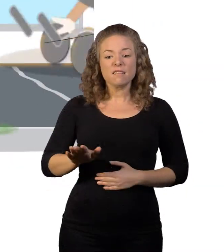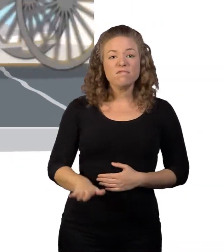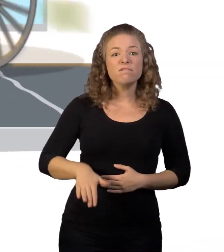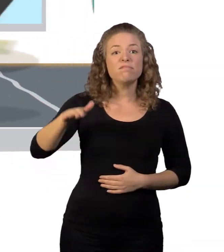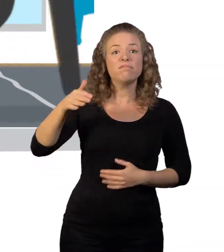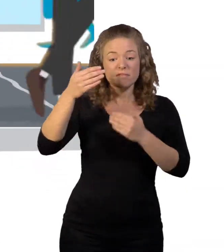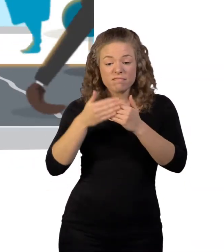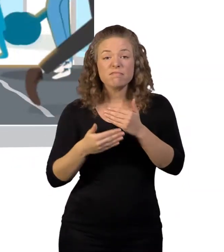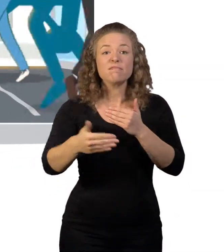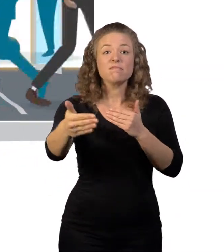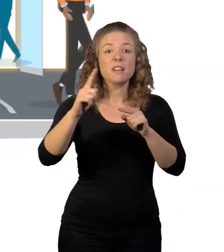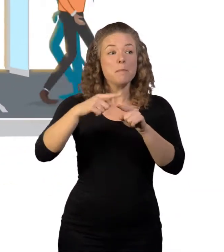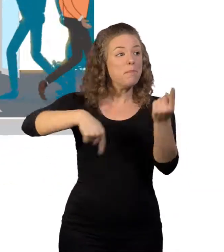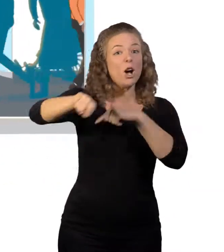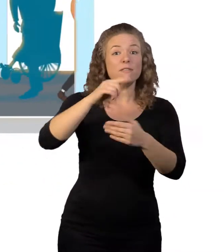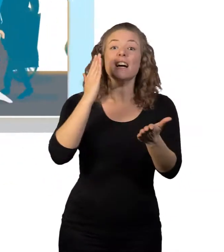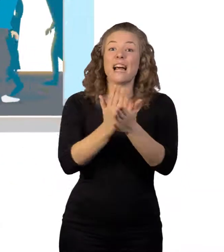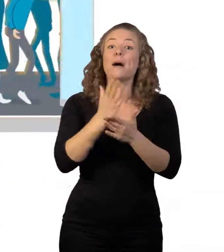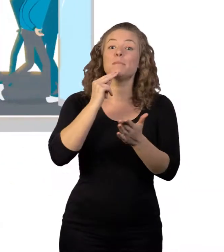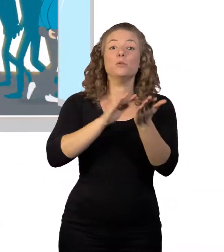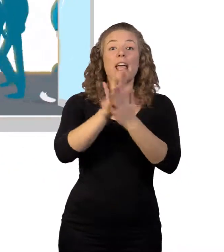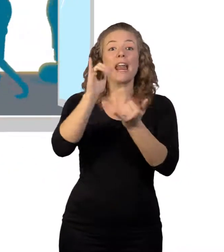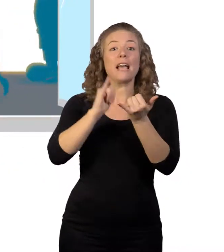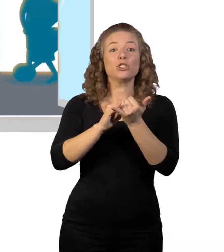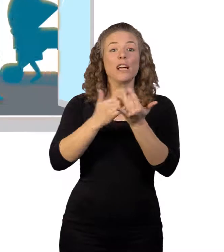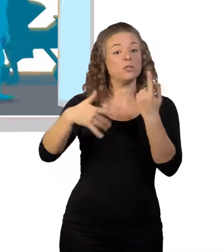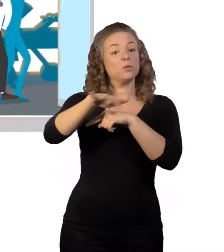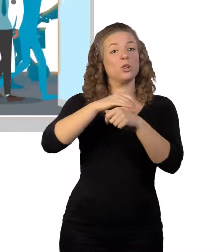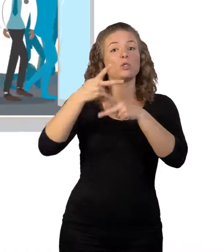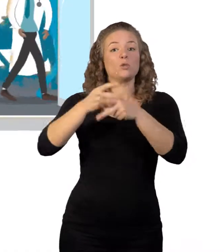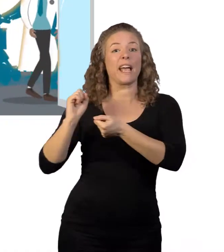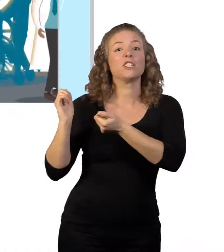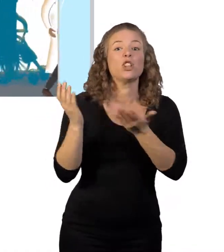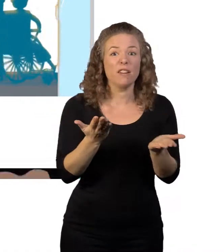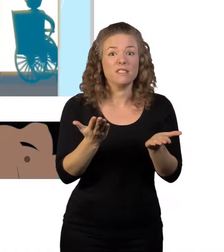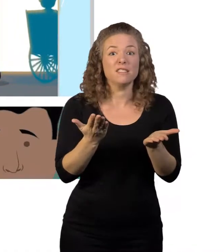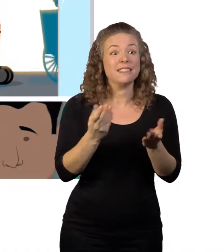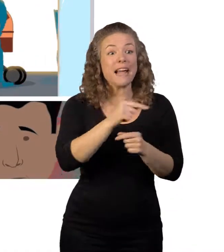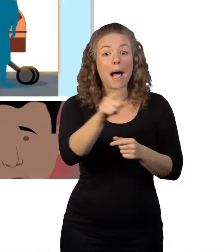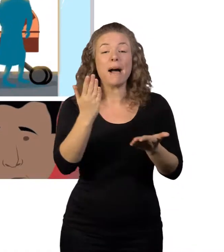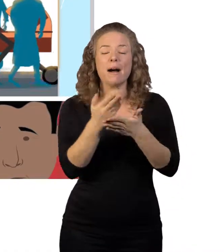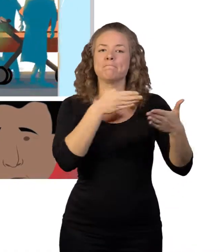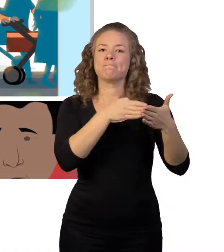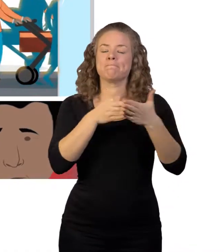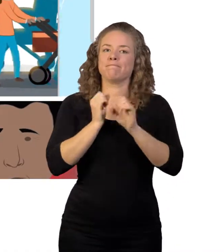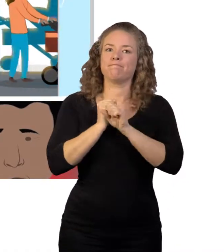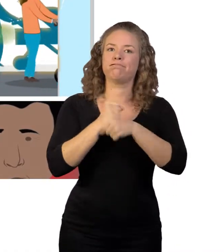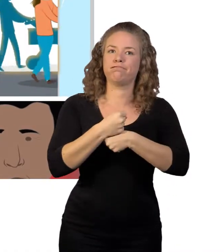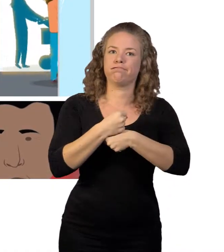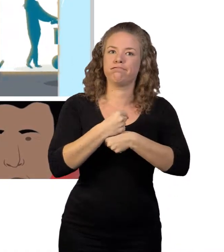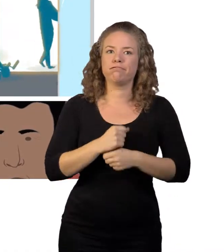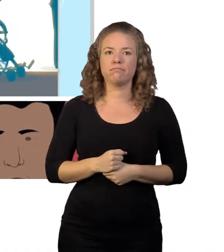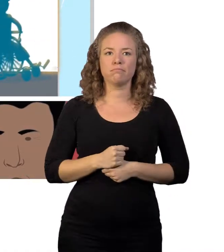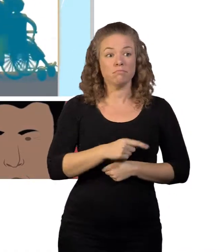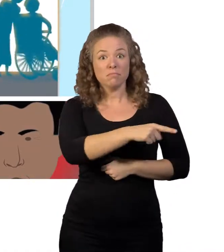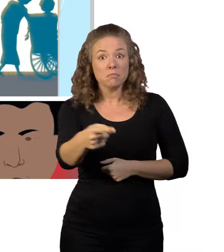Most of us will use the NHS or social care services at some point in our lives and some of us will face frustrations. Have